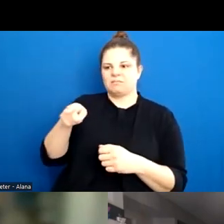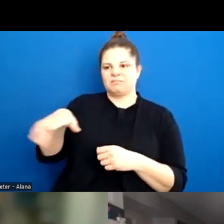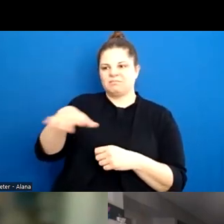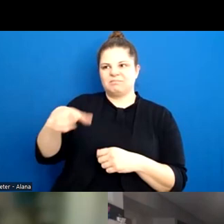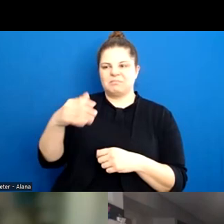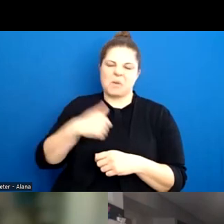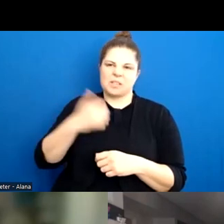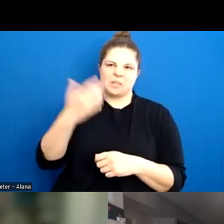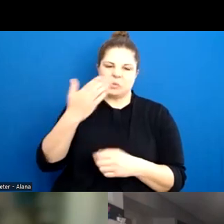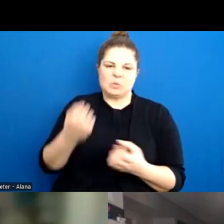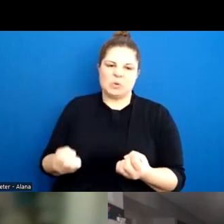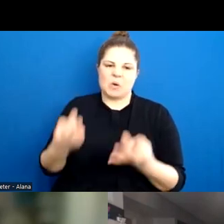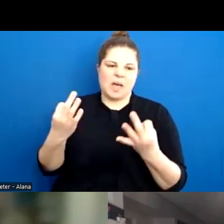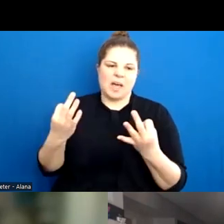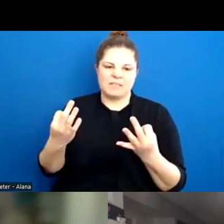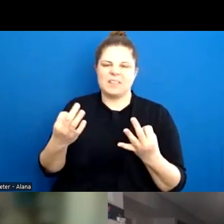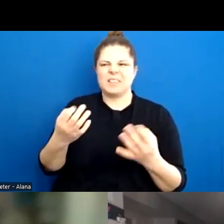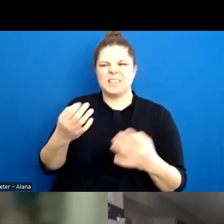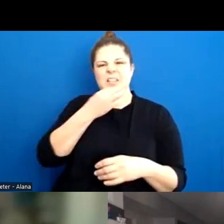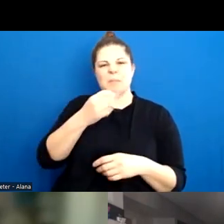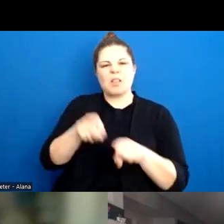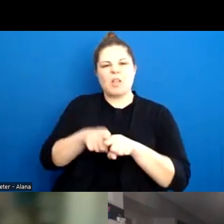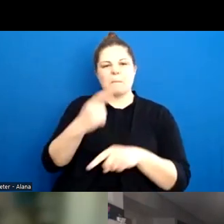schooled. said it was a, it's kind of almost a toxic culture.